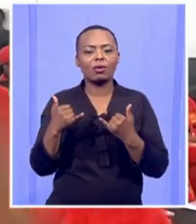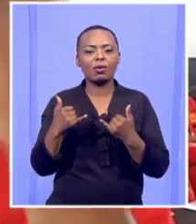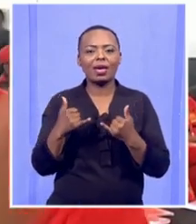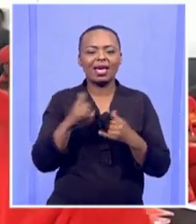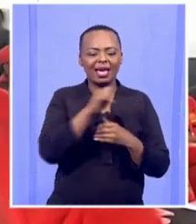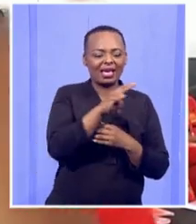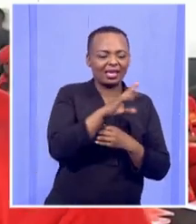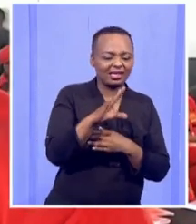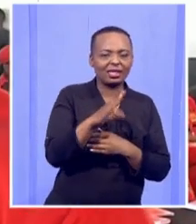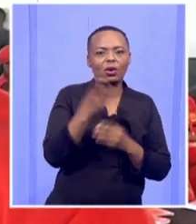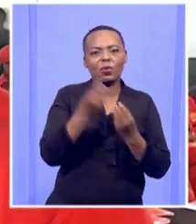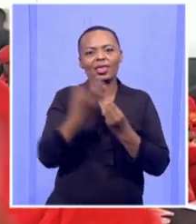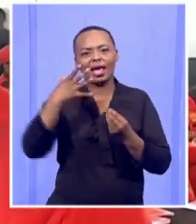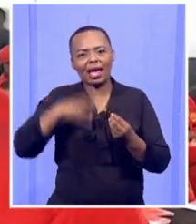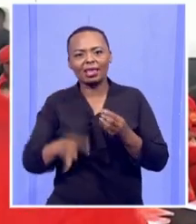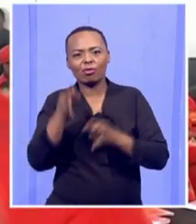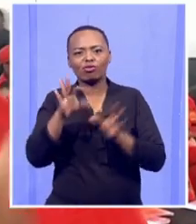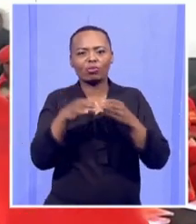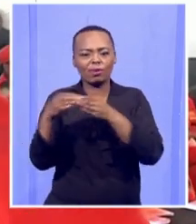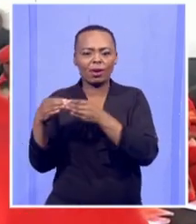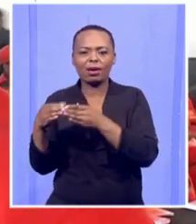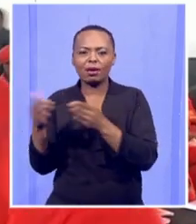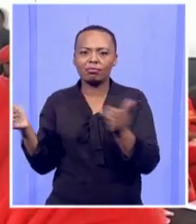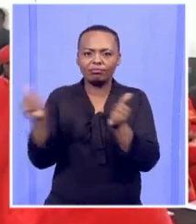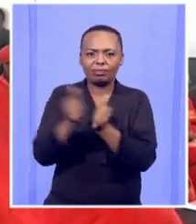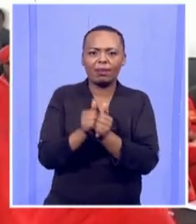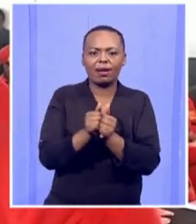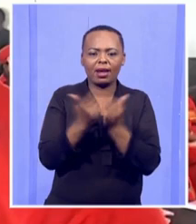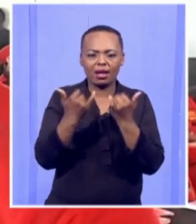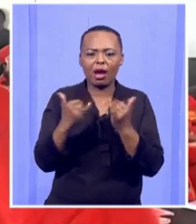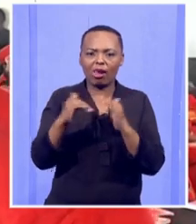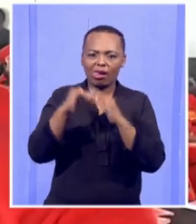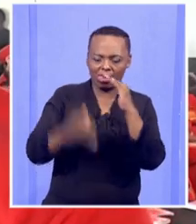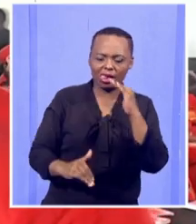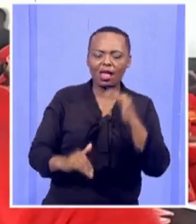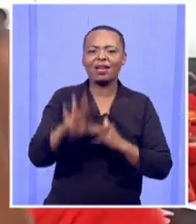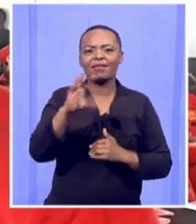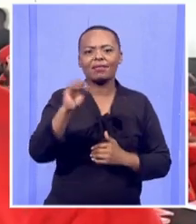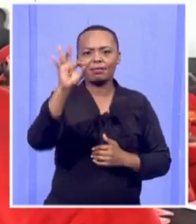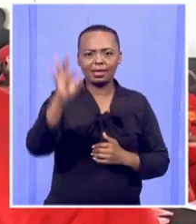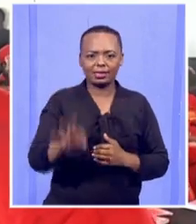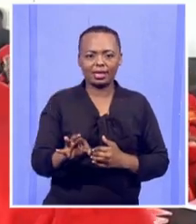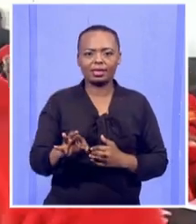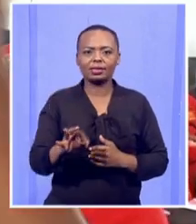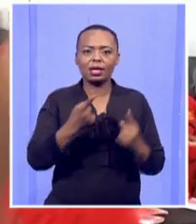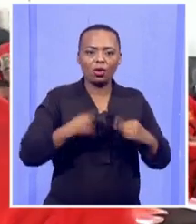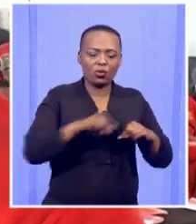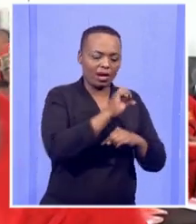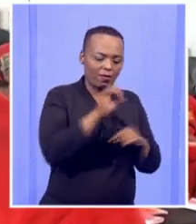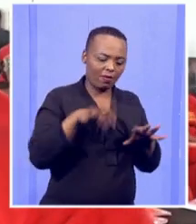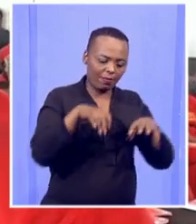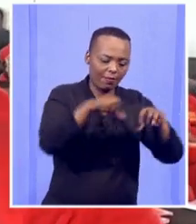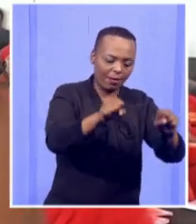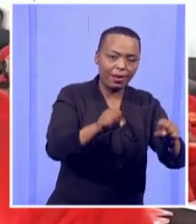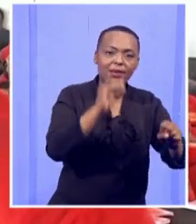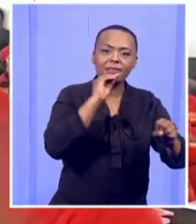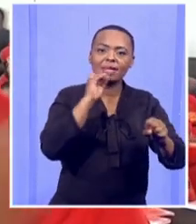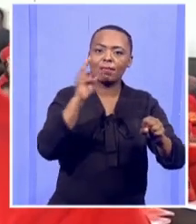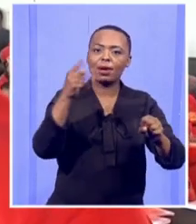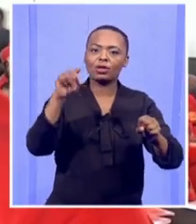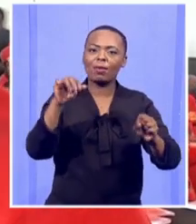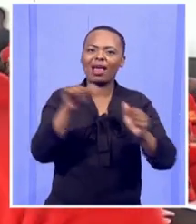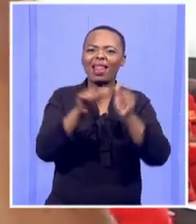with other oppositions in free state. We managed to bring it at 50 percent, which means Mantombela is the last premier of